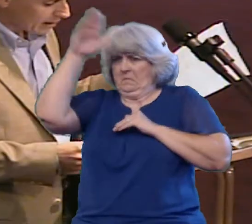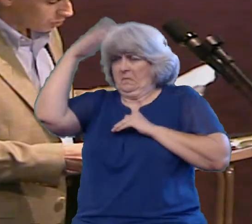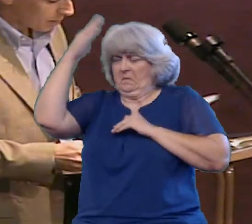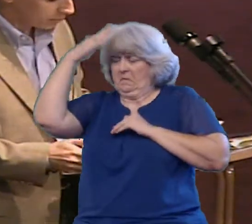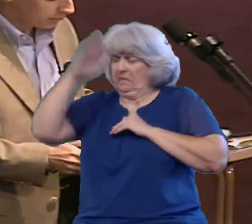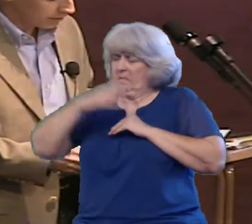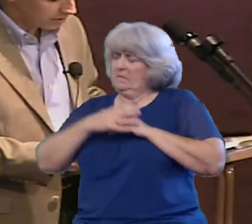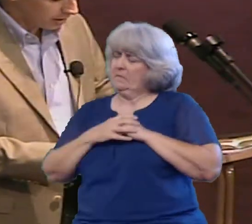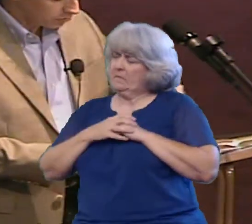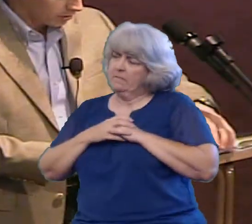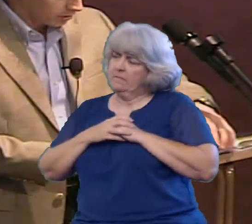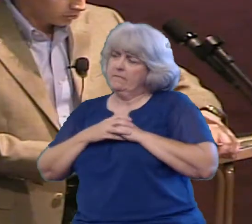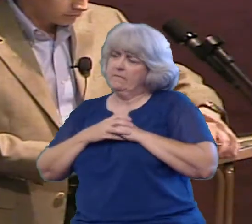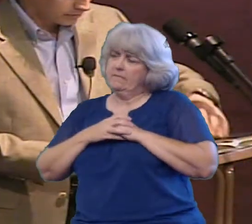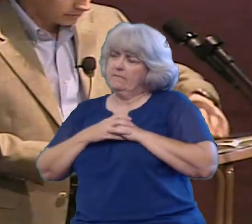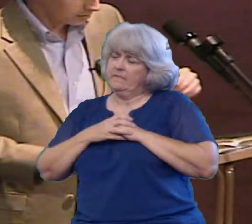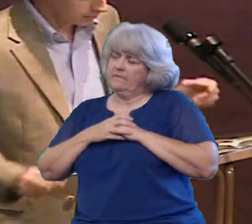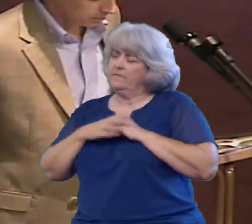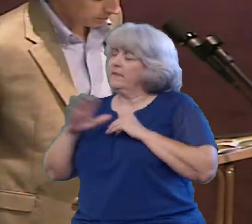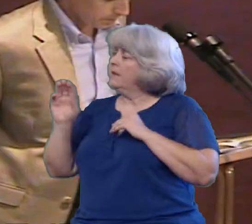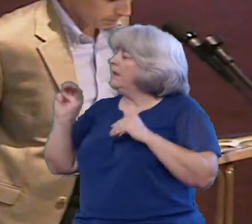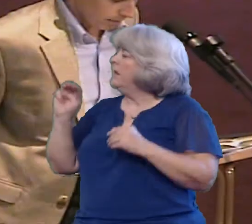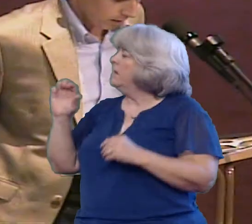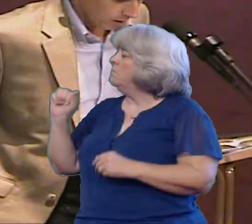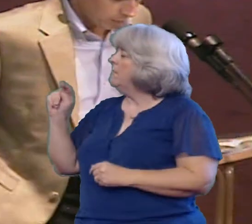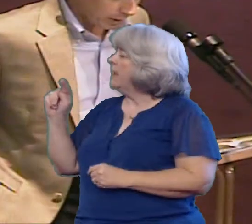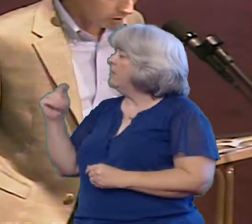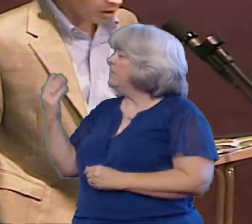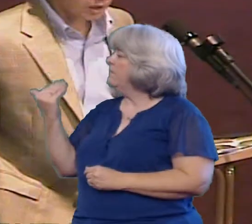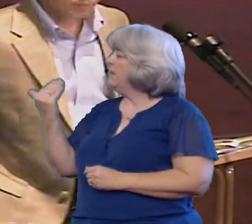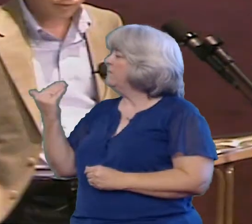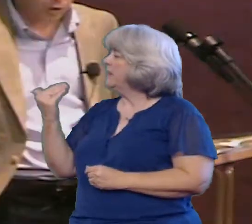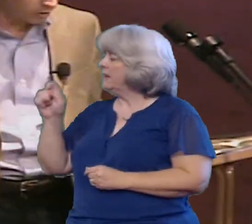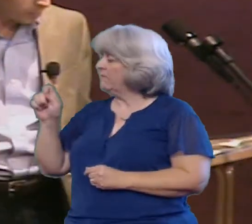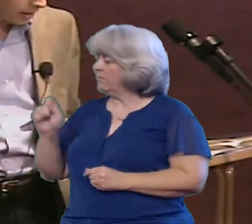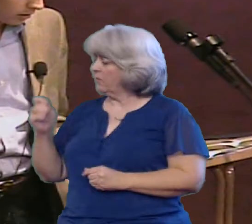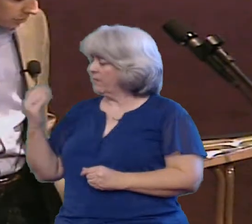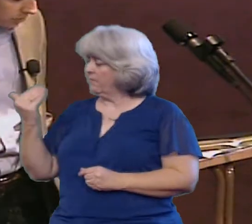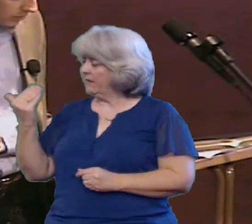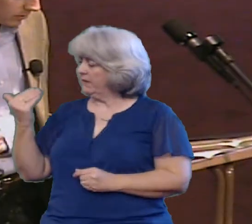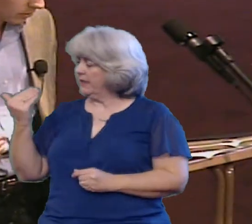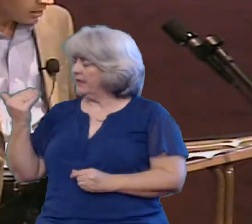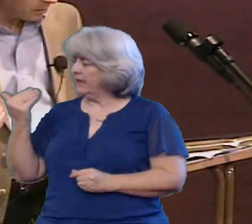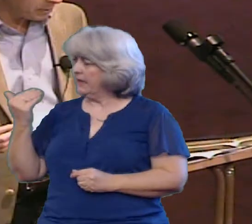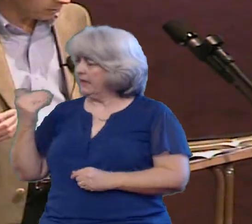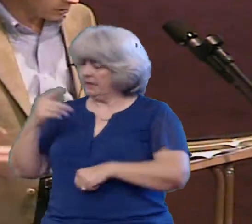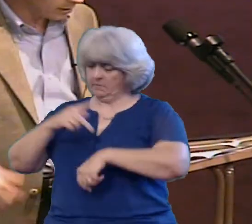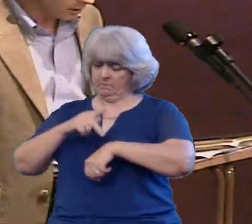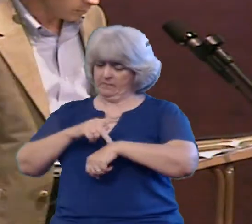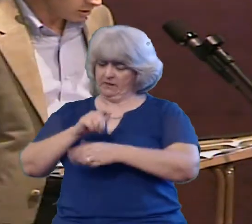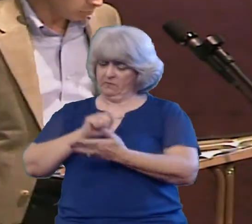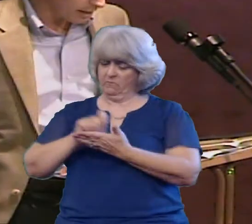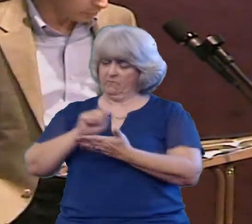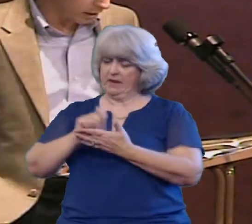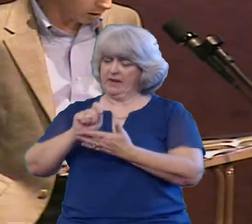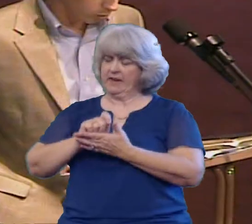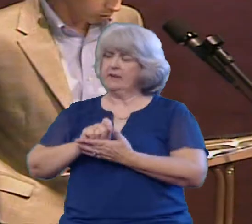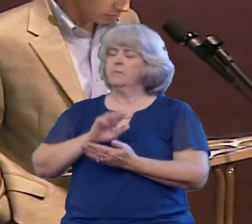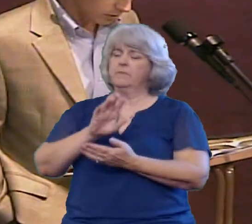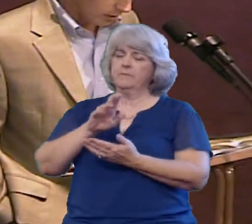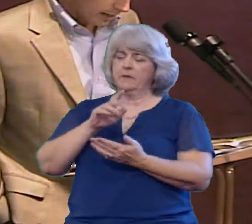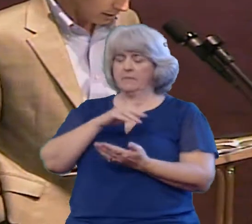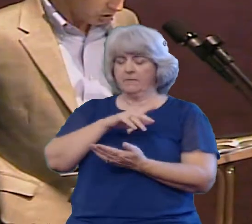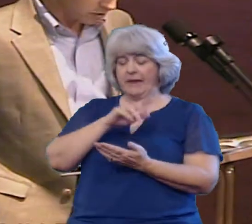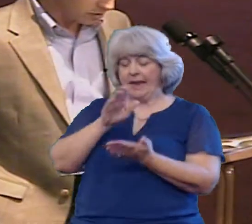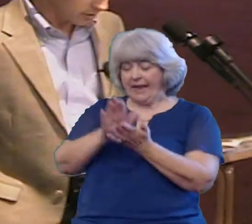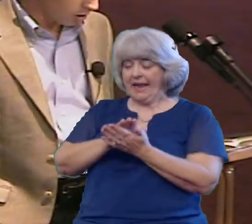Matthew chapter 15 starting in verse 15 Peter talking about the heart of man here says this Peter said to him explain the parable to us